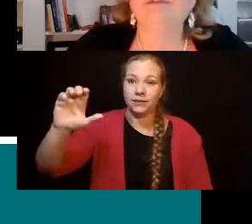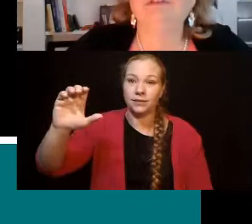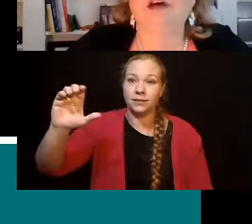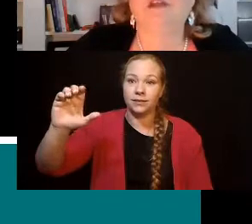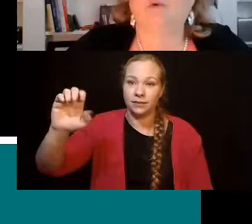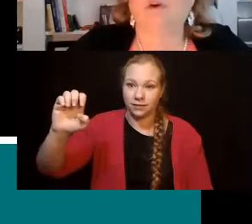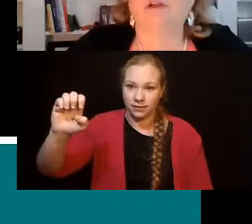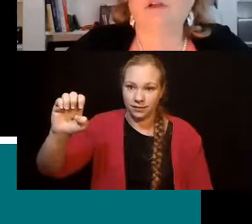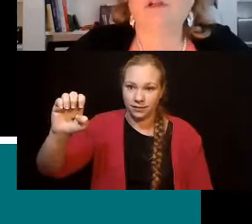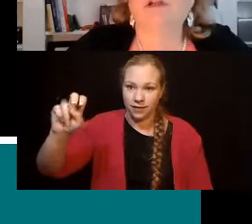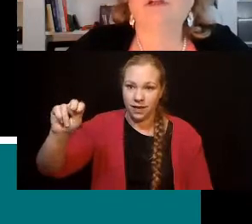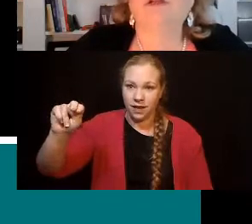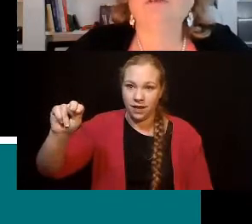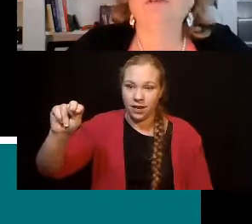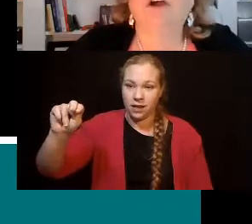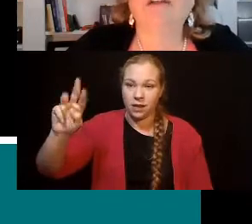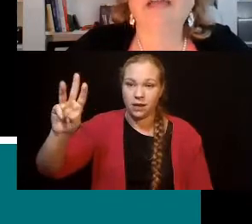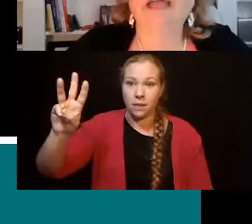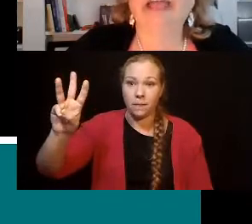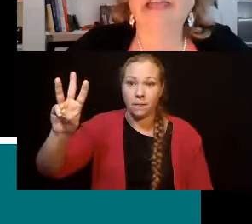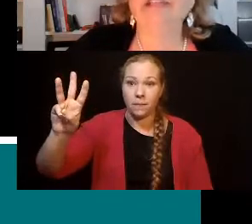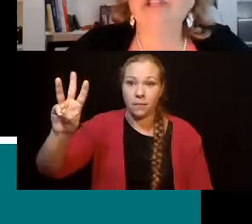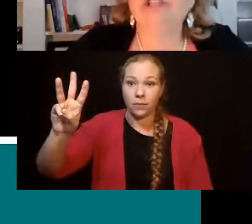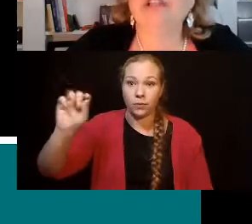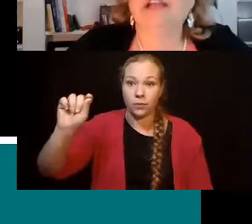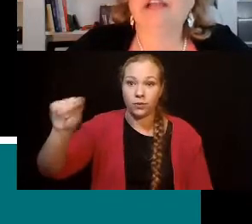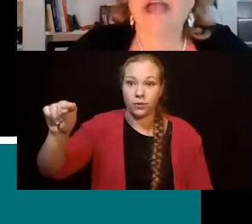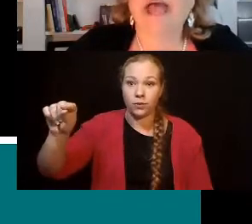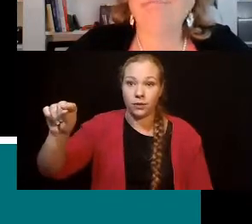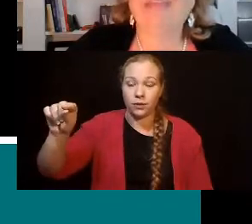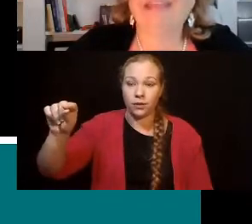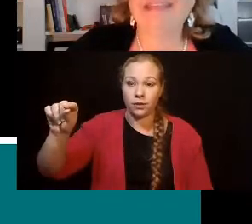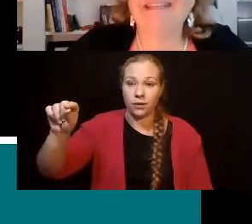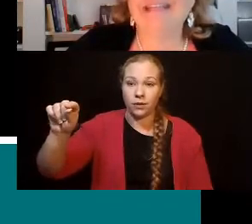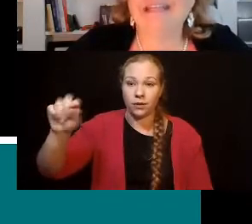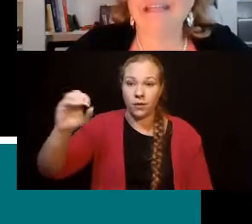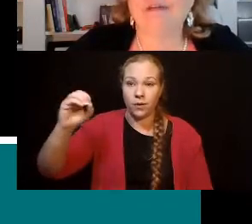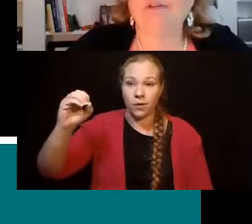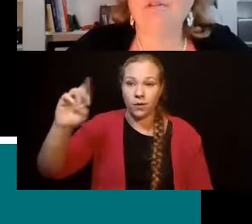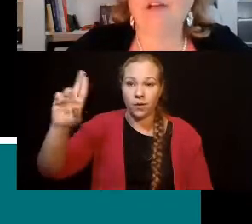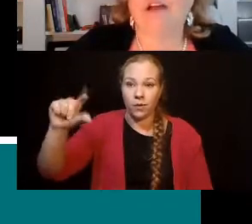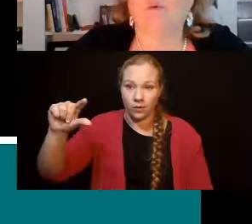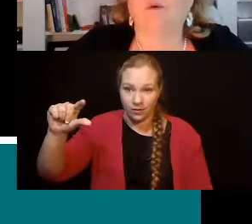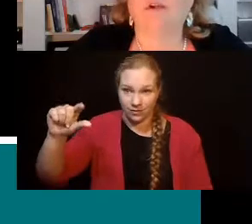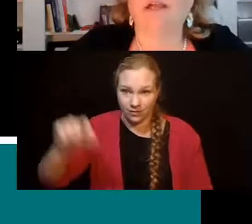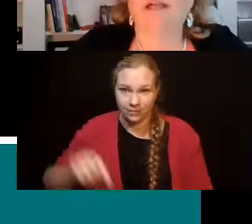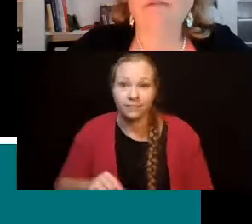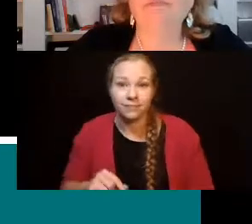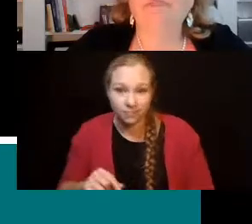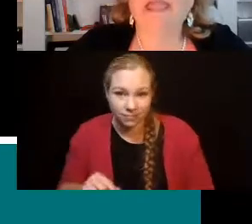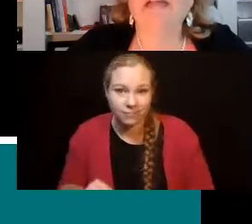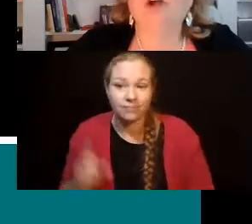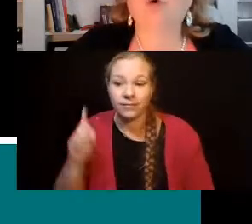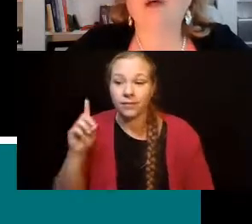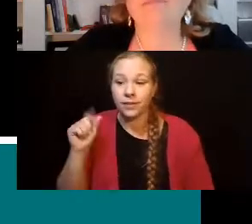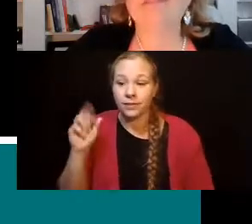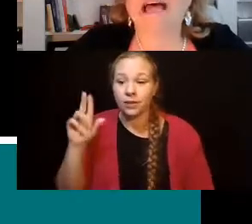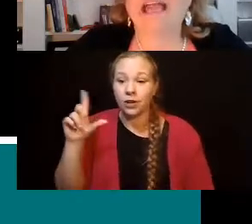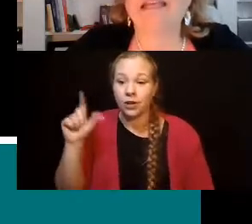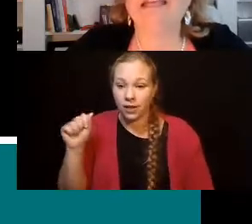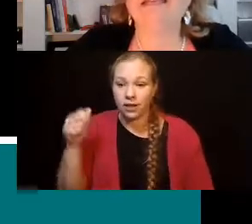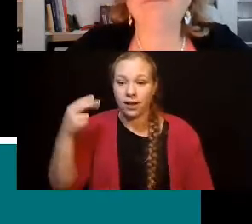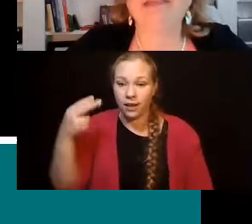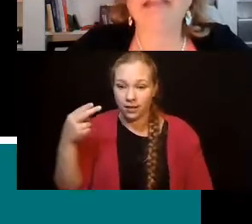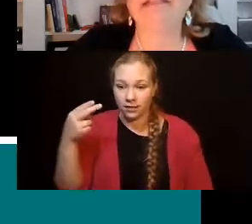-W.org. DarlaH at peaceinw.org. And our